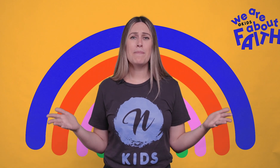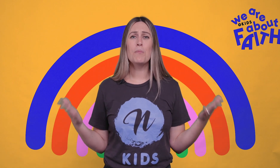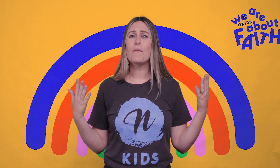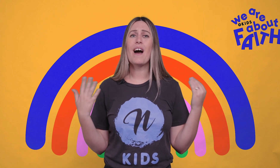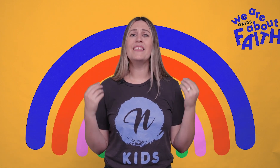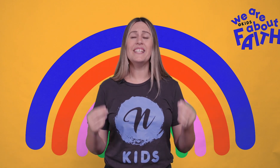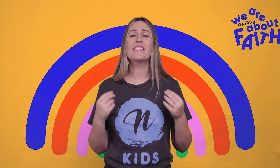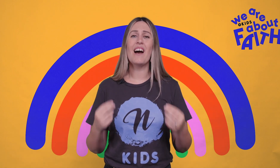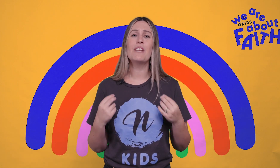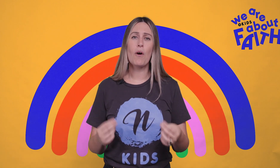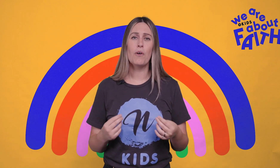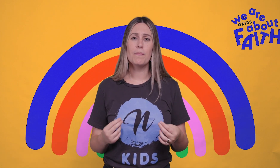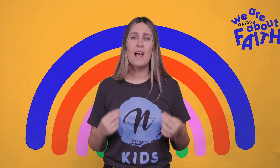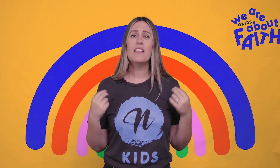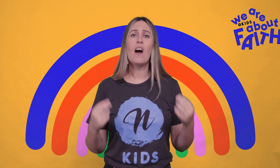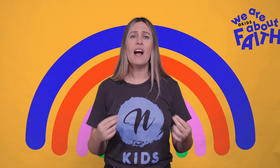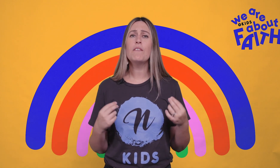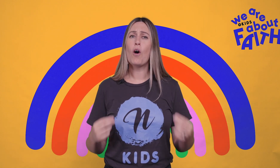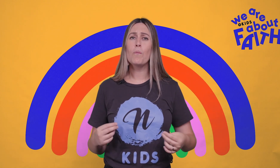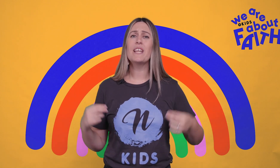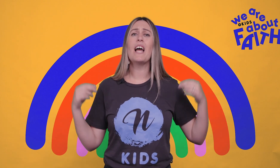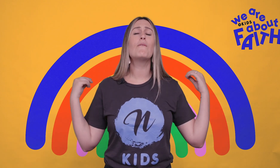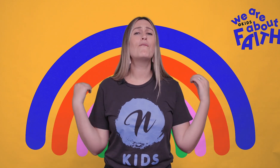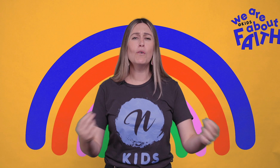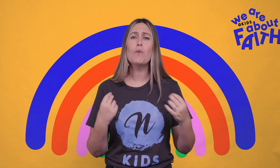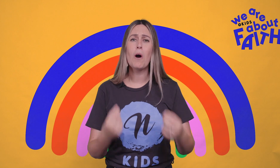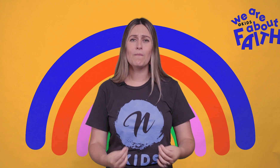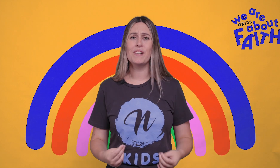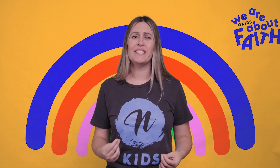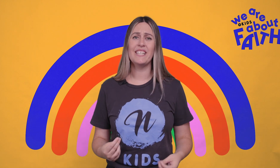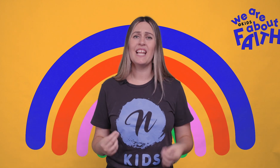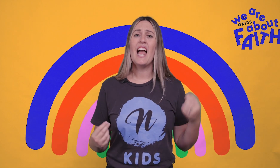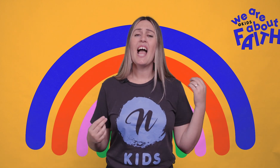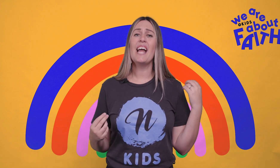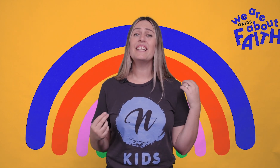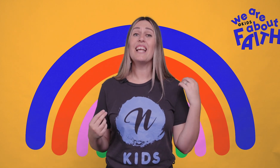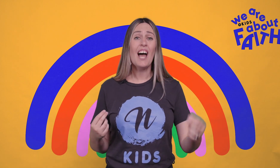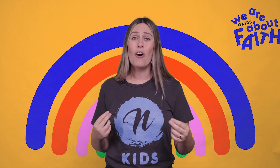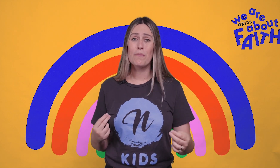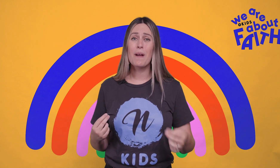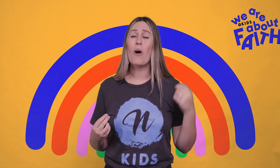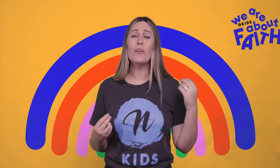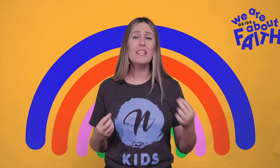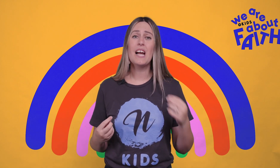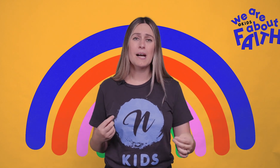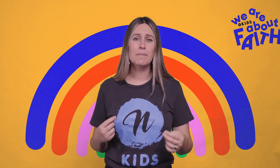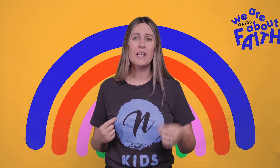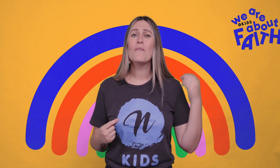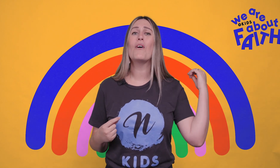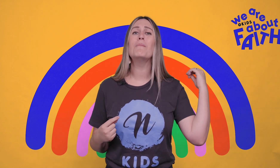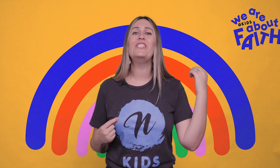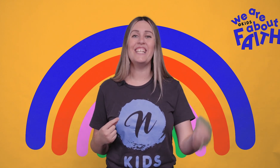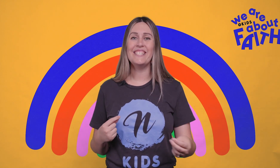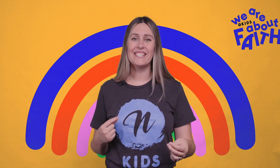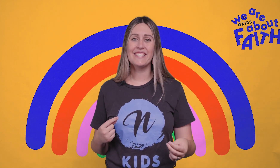of those people provide this kind of hope. The kind of hope we can have full confidence in. And that hope only comes